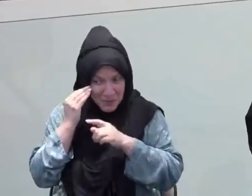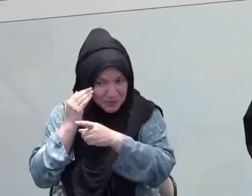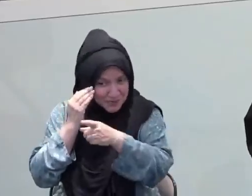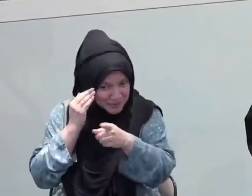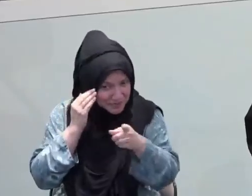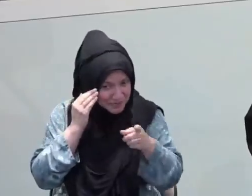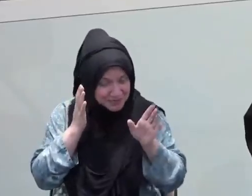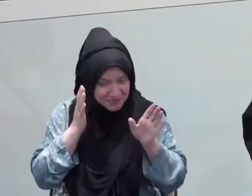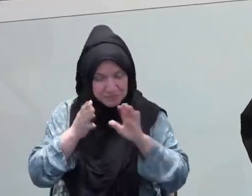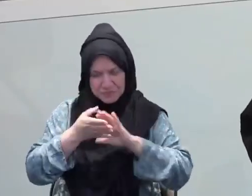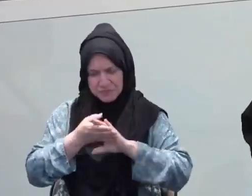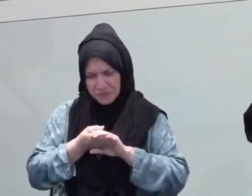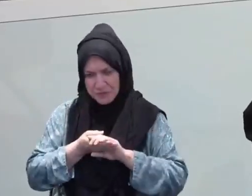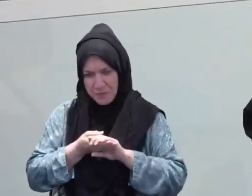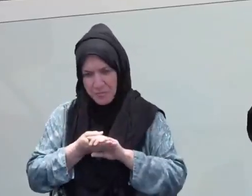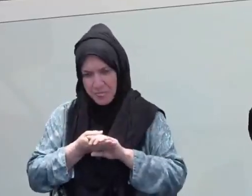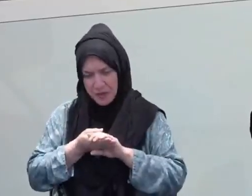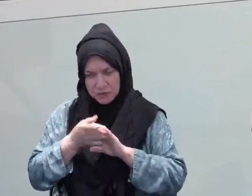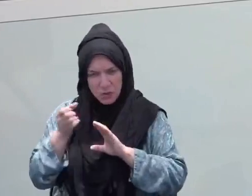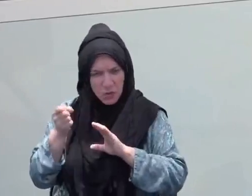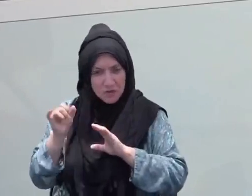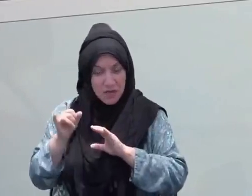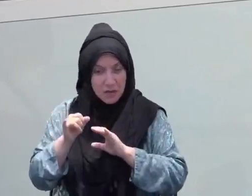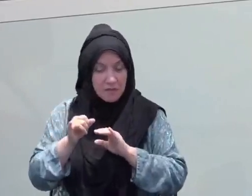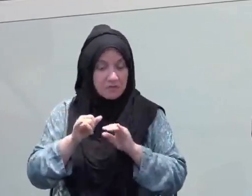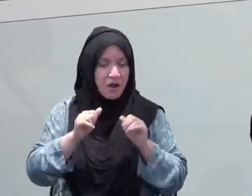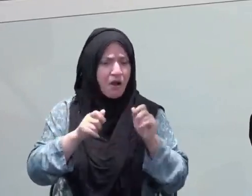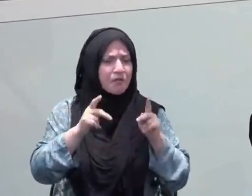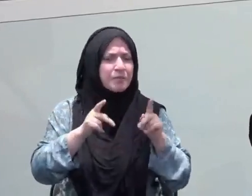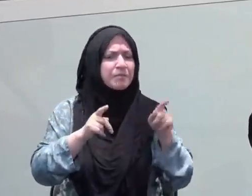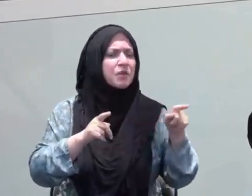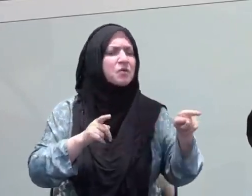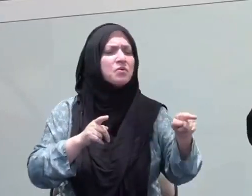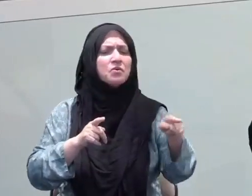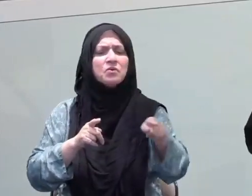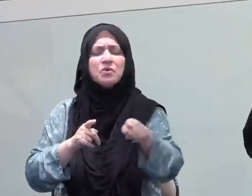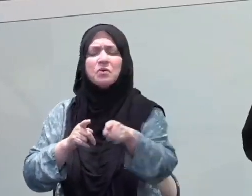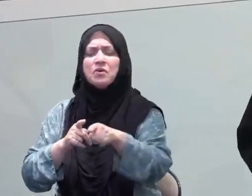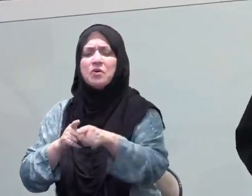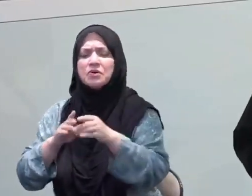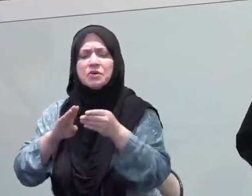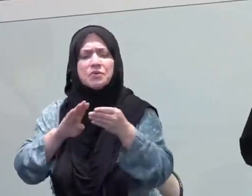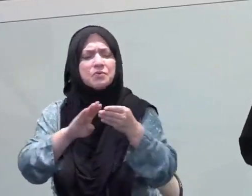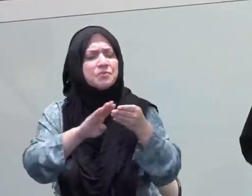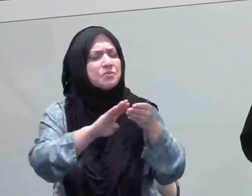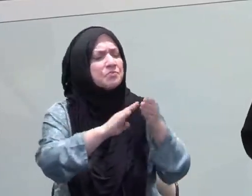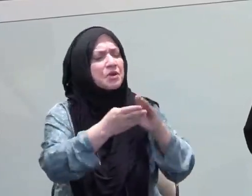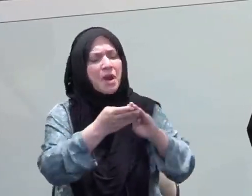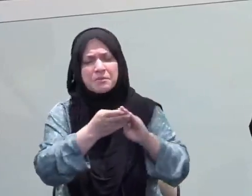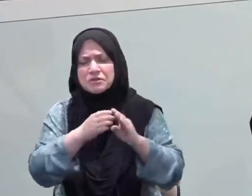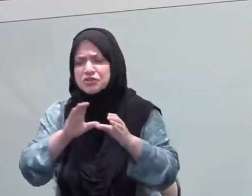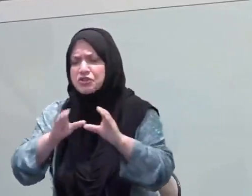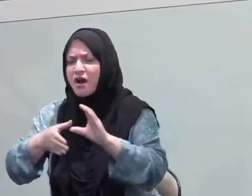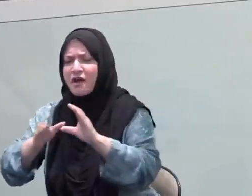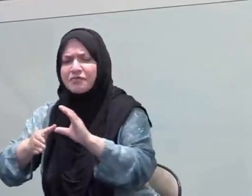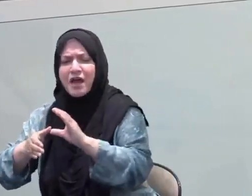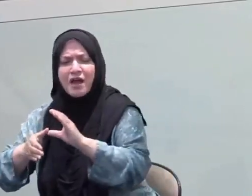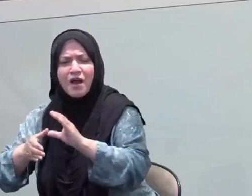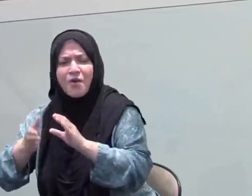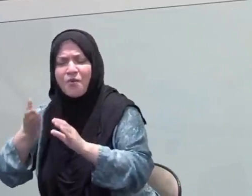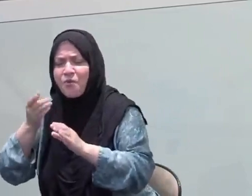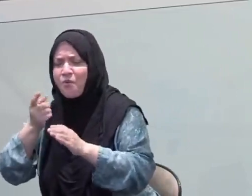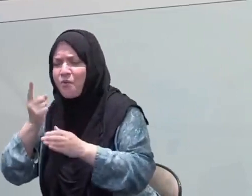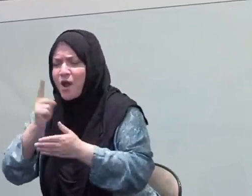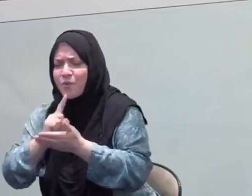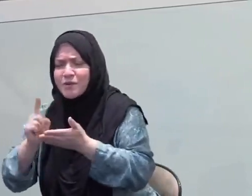there are people that become Muslim a month before Ramadan, there are people that become Muslim the day before Ramadan. There are people that are trying to learn